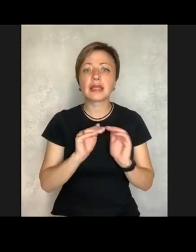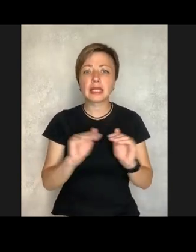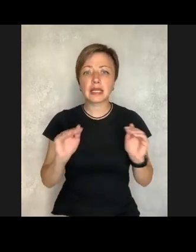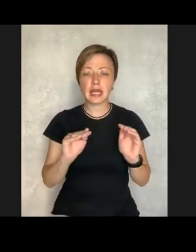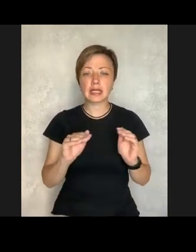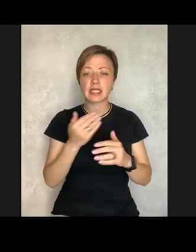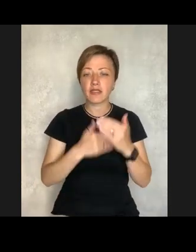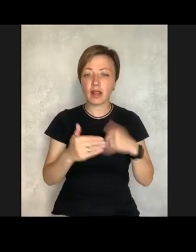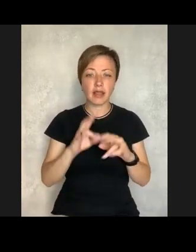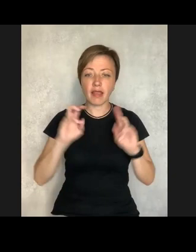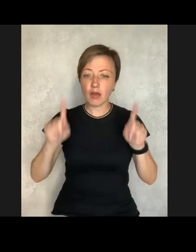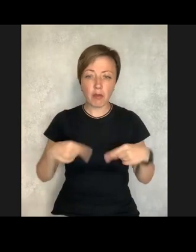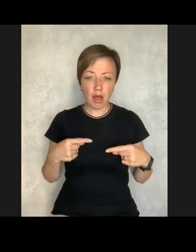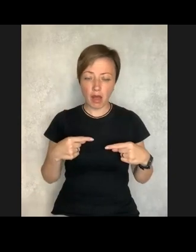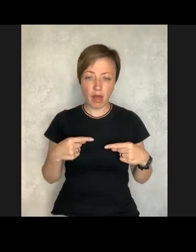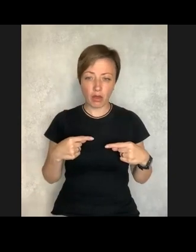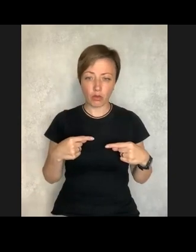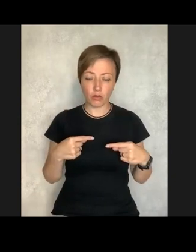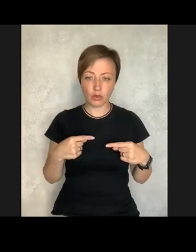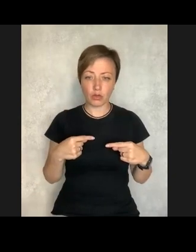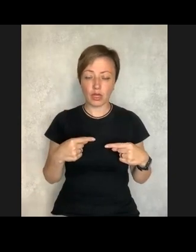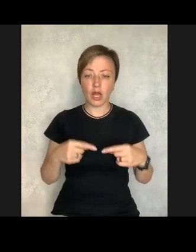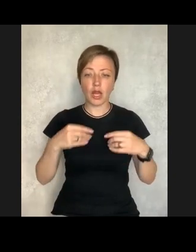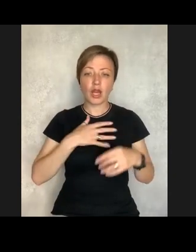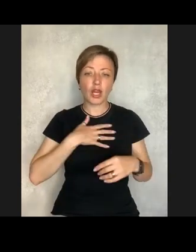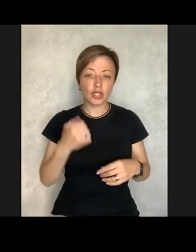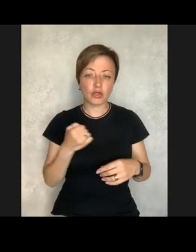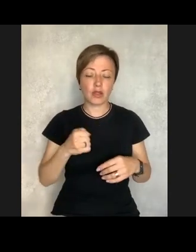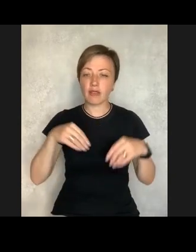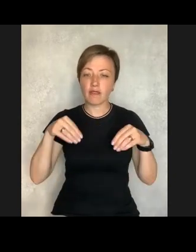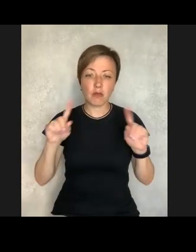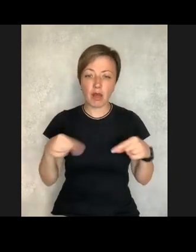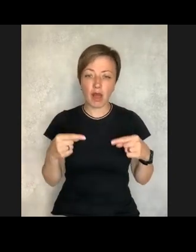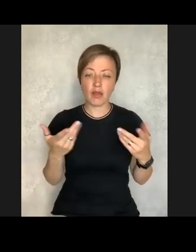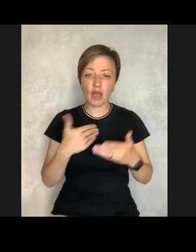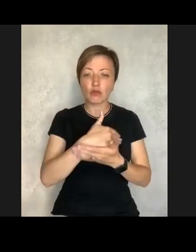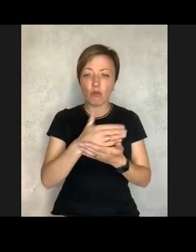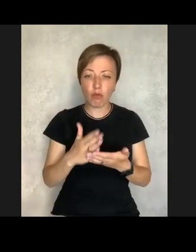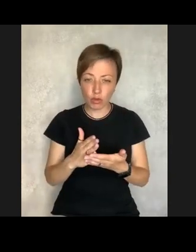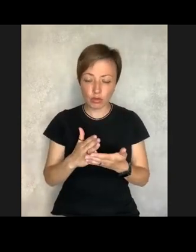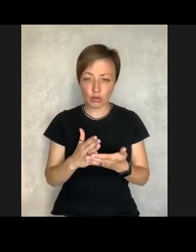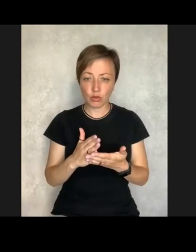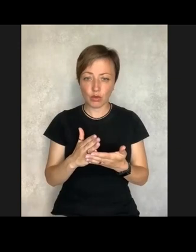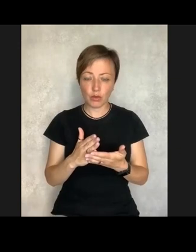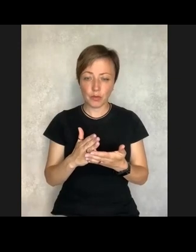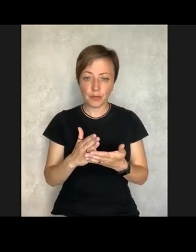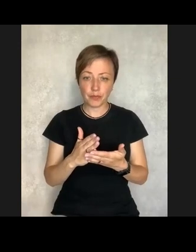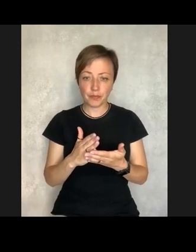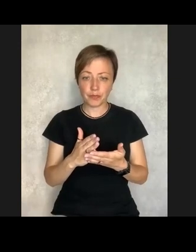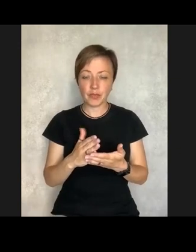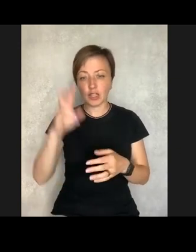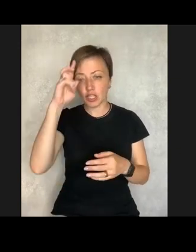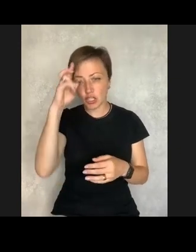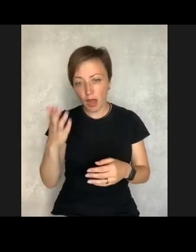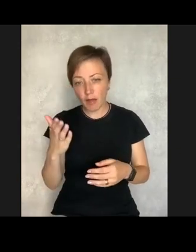disabilities, they do not insist and demand